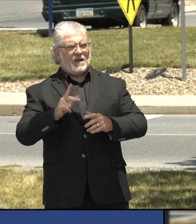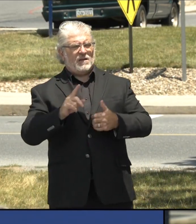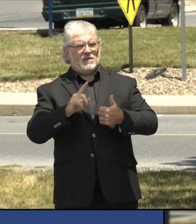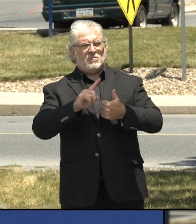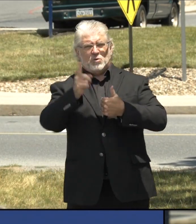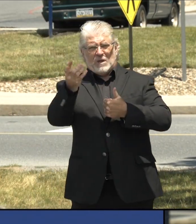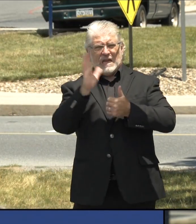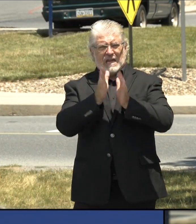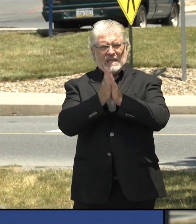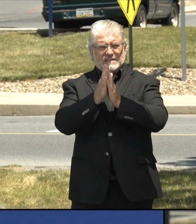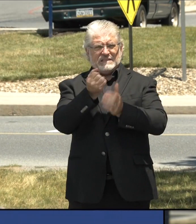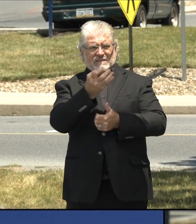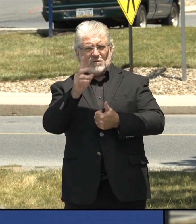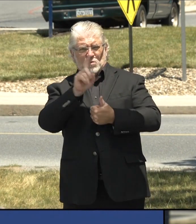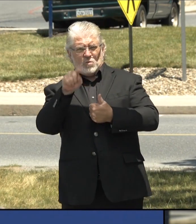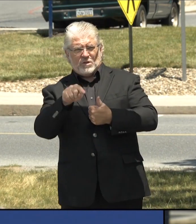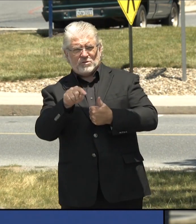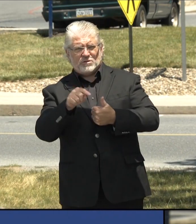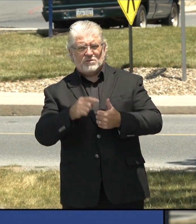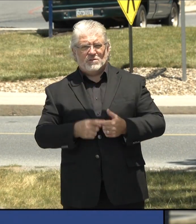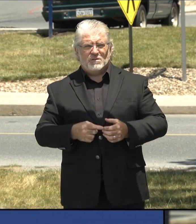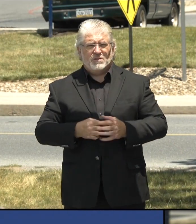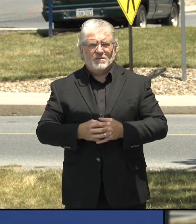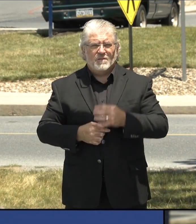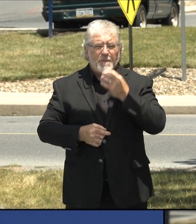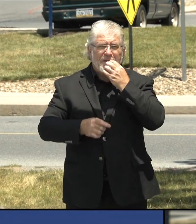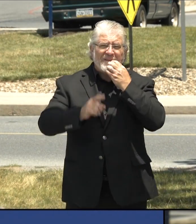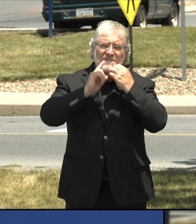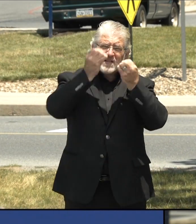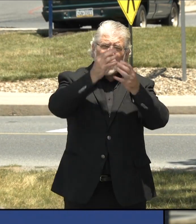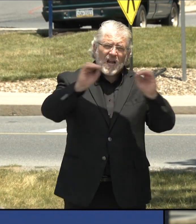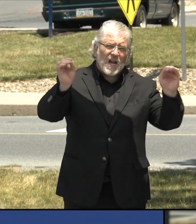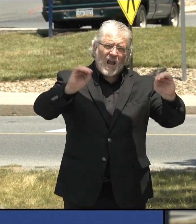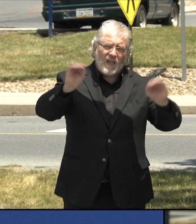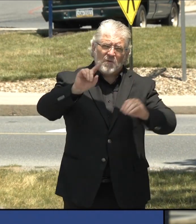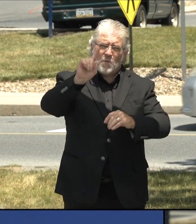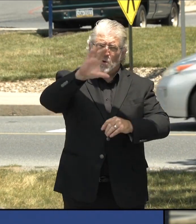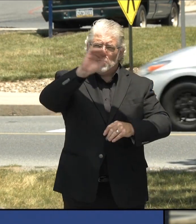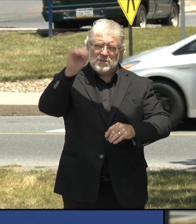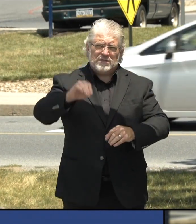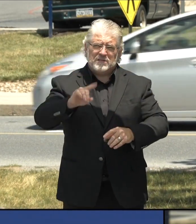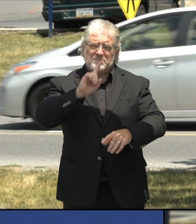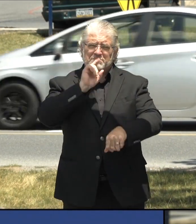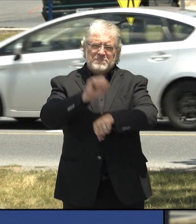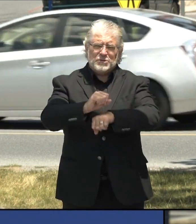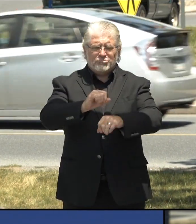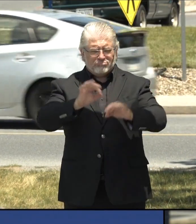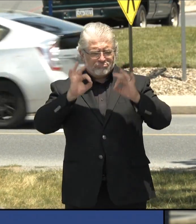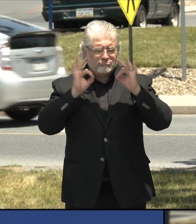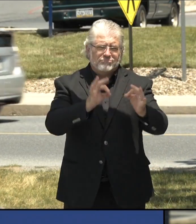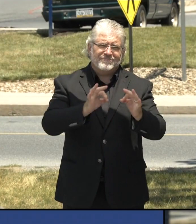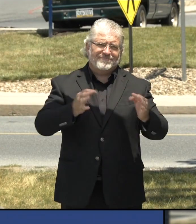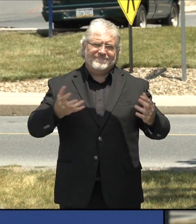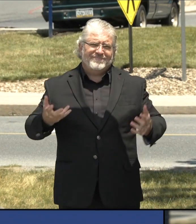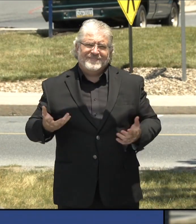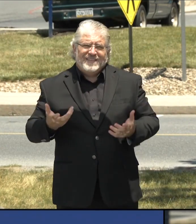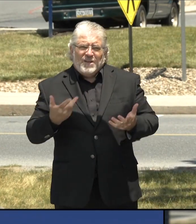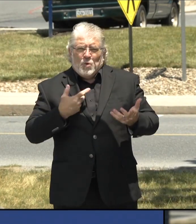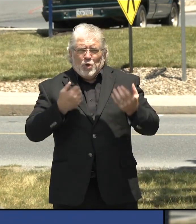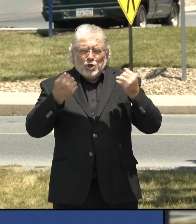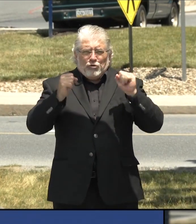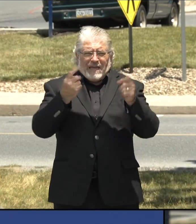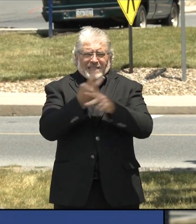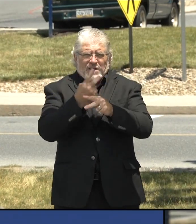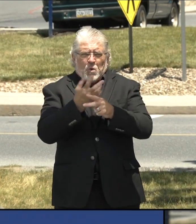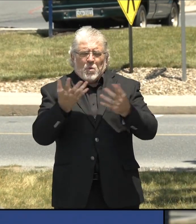We're, we are in uncharted waters. We're trying to do the best we can to navigate our way through early on in this pandemic.